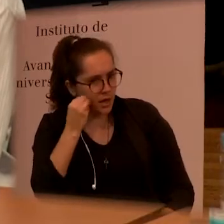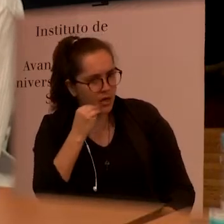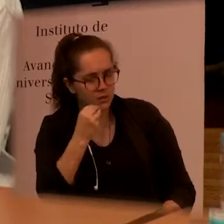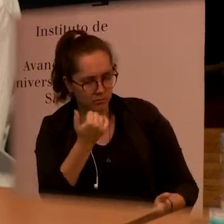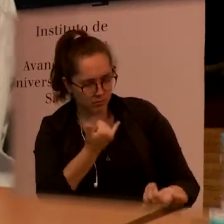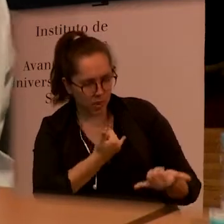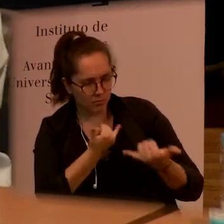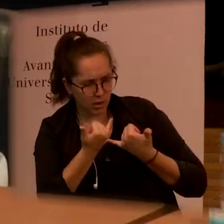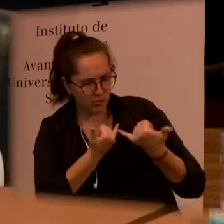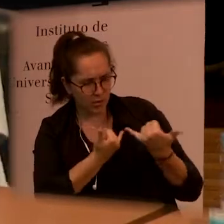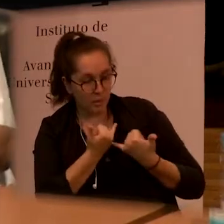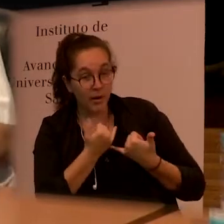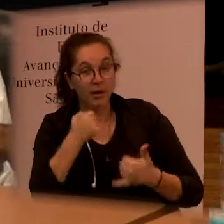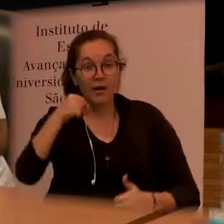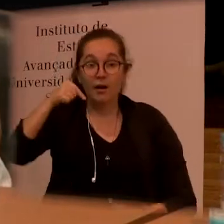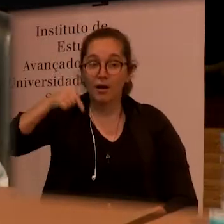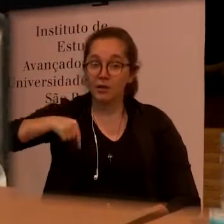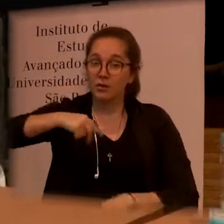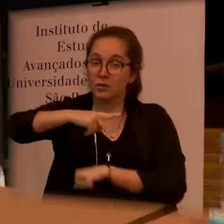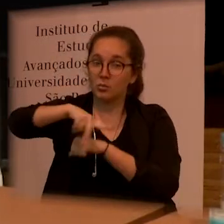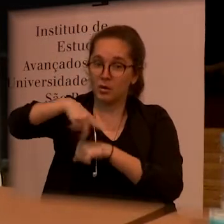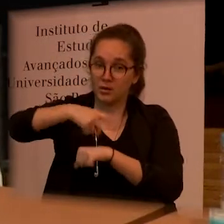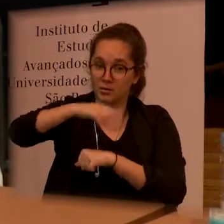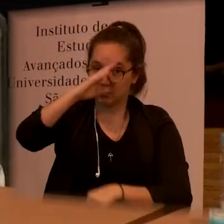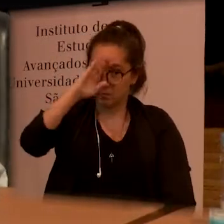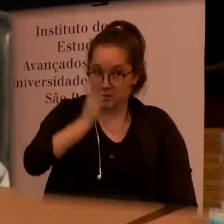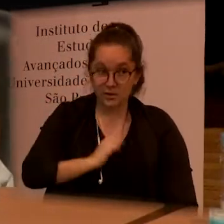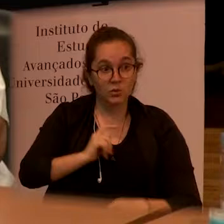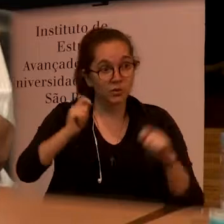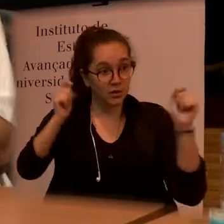experiences in our country that worked